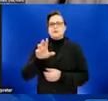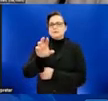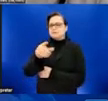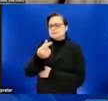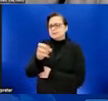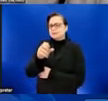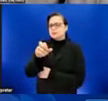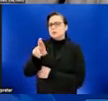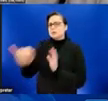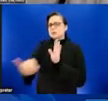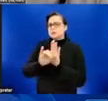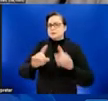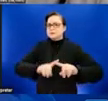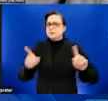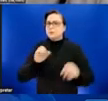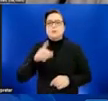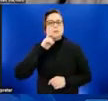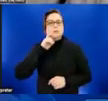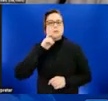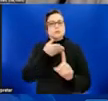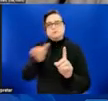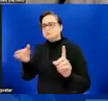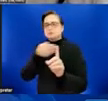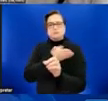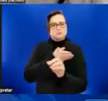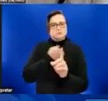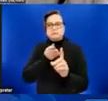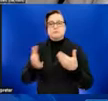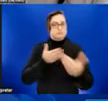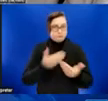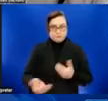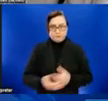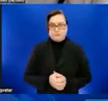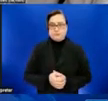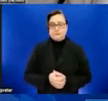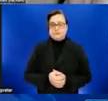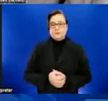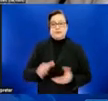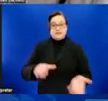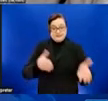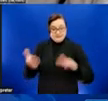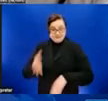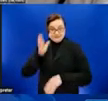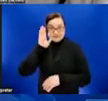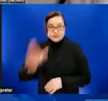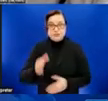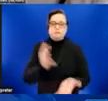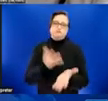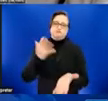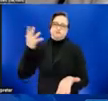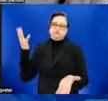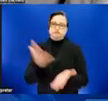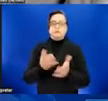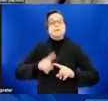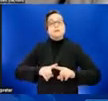The type of monkeypox seen in this outbreak is rarely deadly, but some people have higher risk for severe illness, and severe cases so